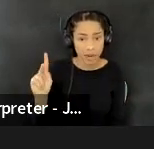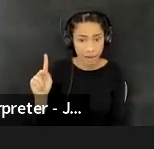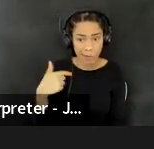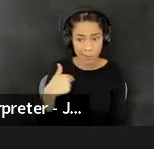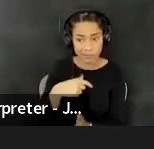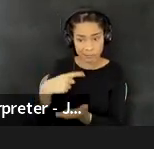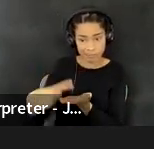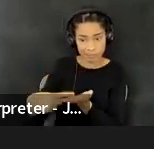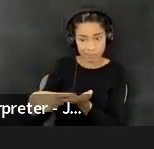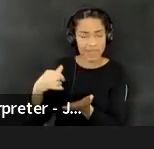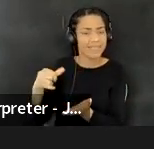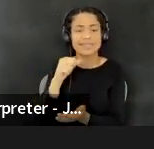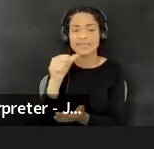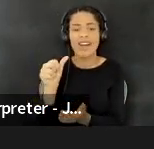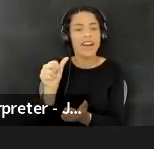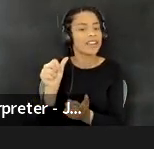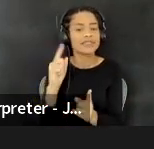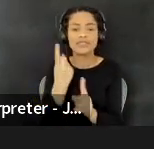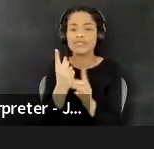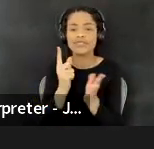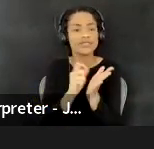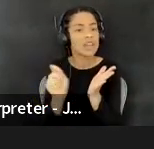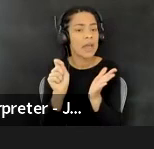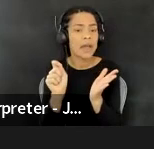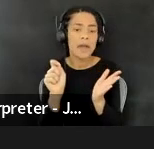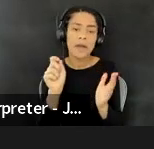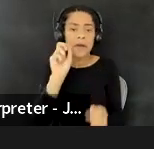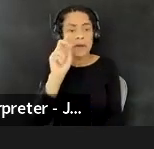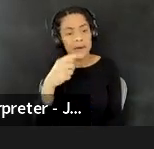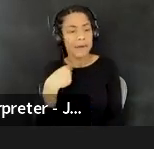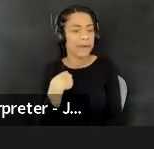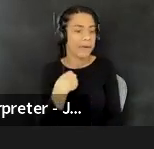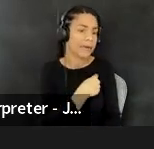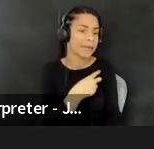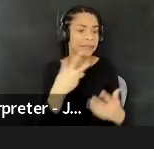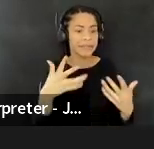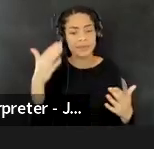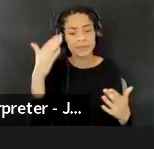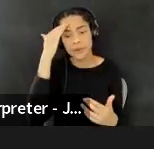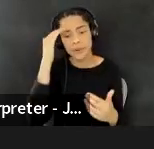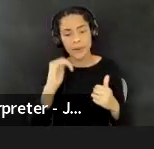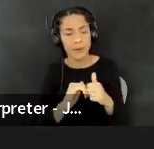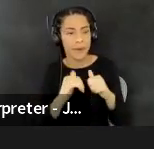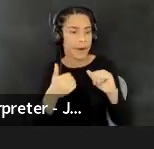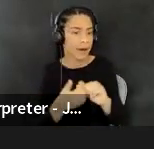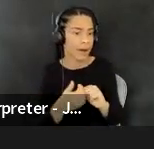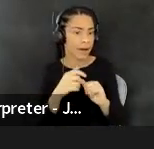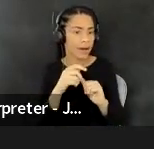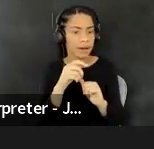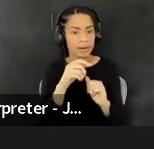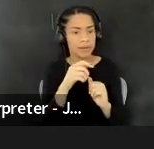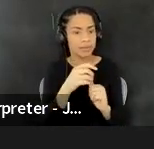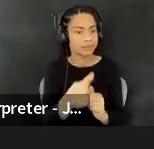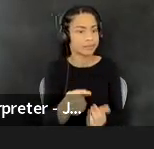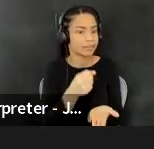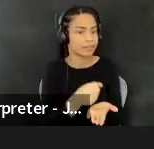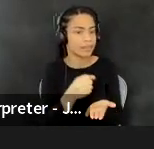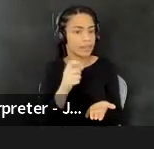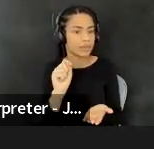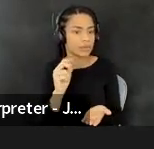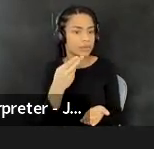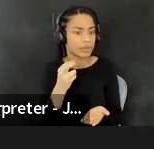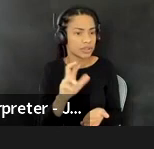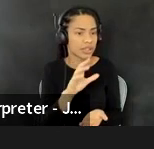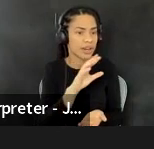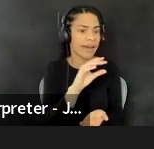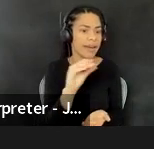talking about doing is not the check mark of, okay, we, um, now know how to burn sage. Great. Uh, we now know to do